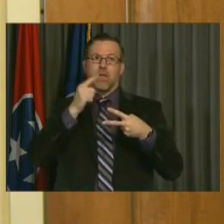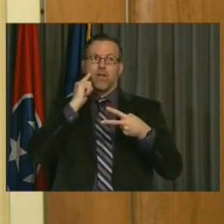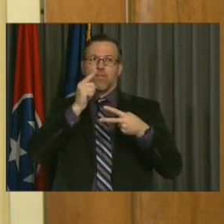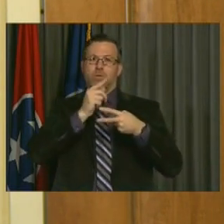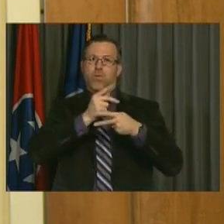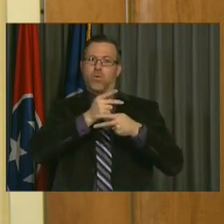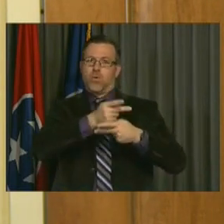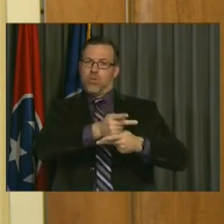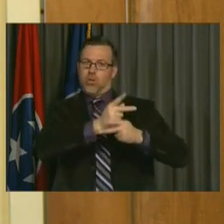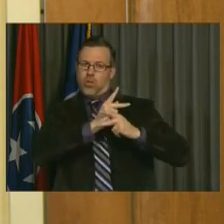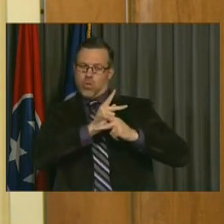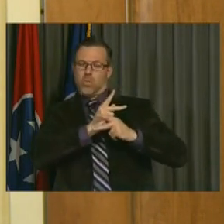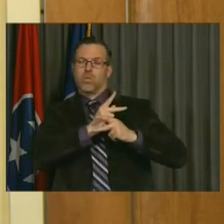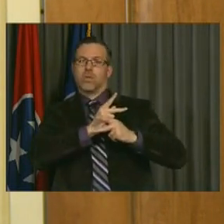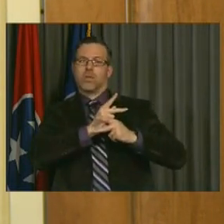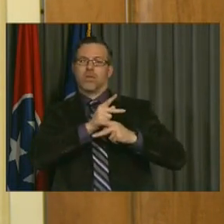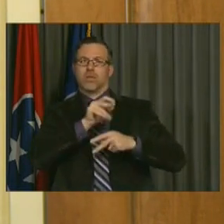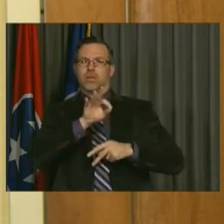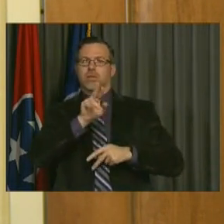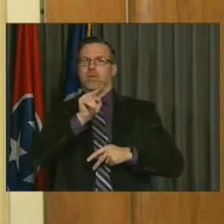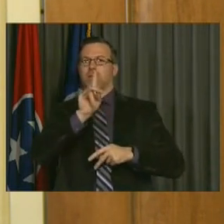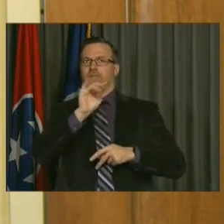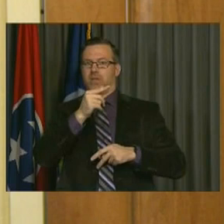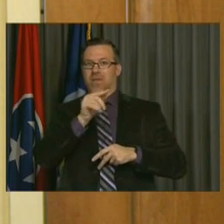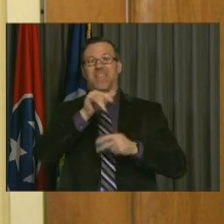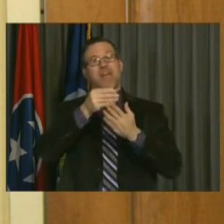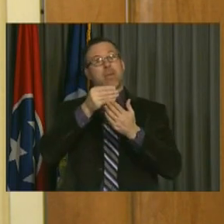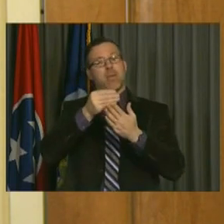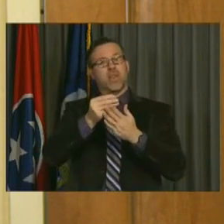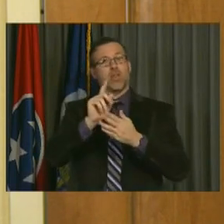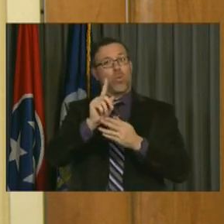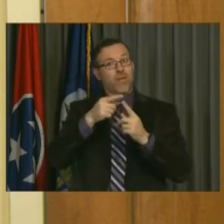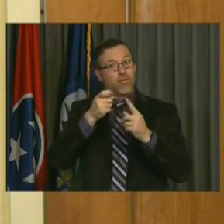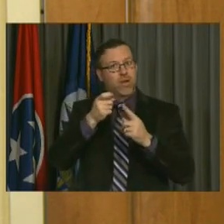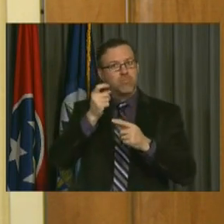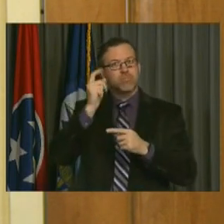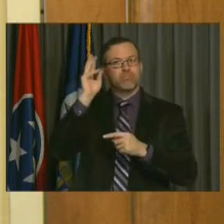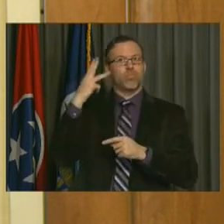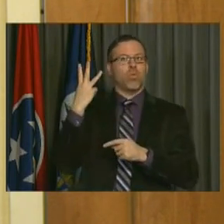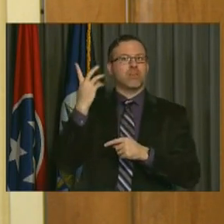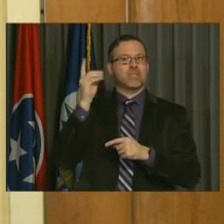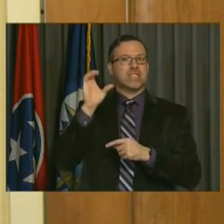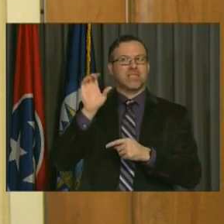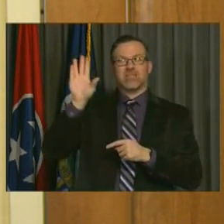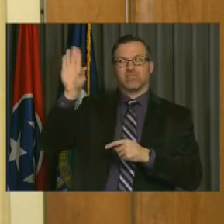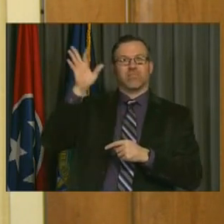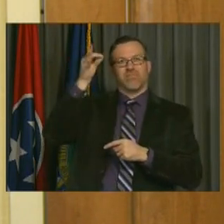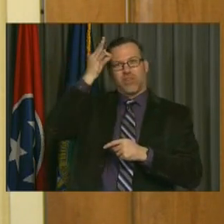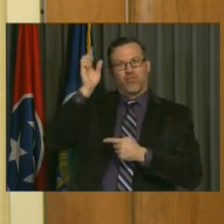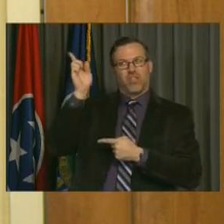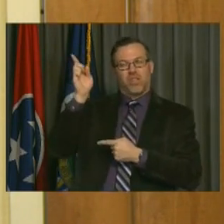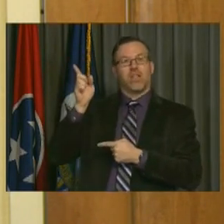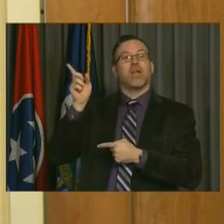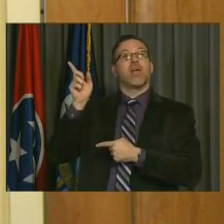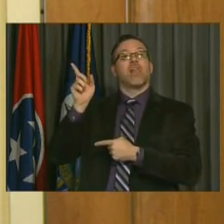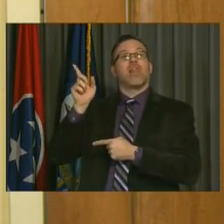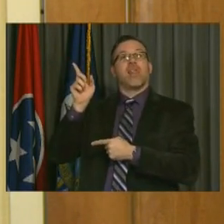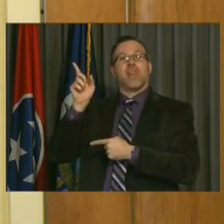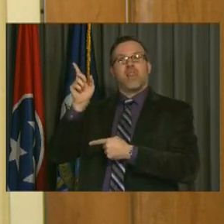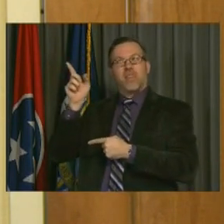funding that you're describing, that is from the federal government. And I think it's probably been two weeks ago, maybe a little bit longer now.